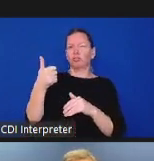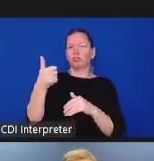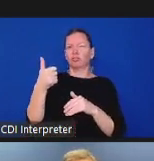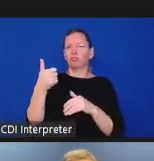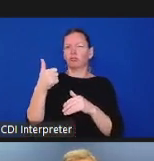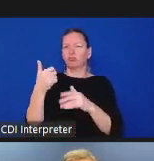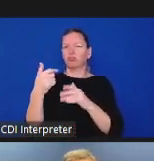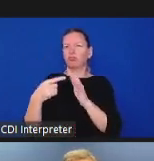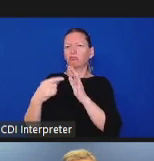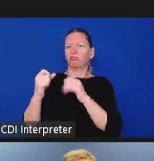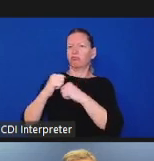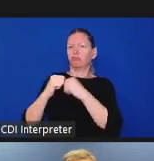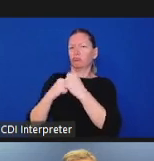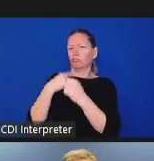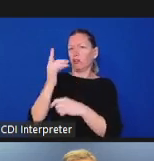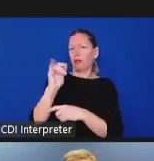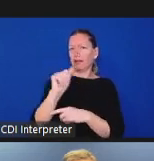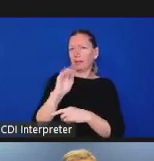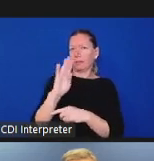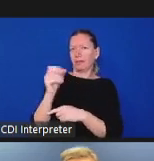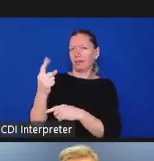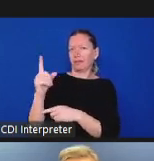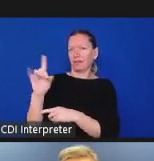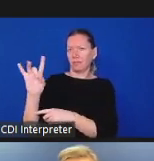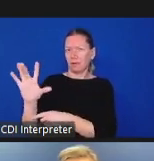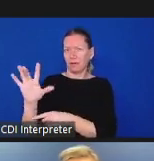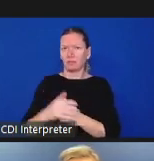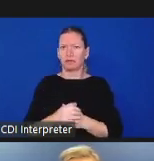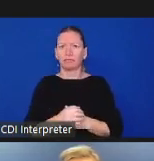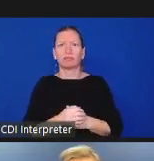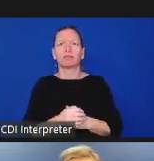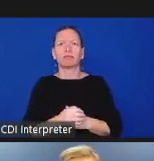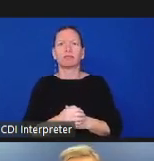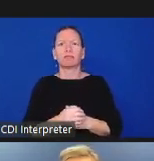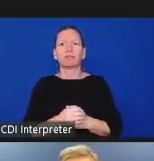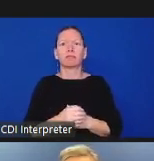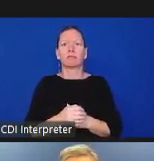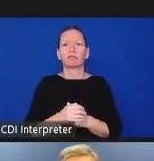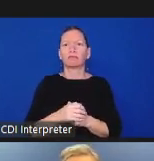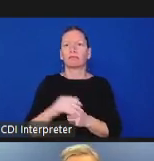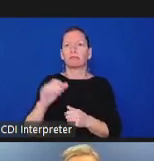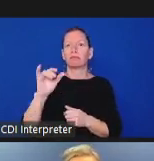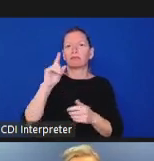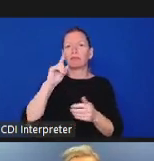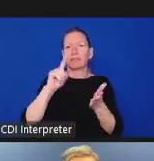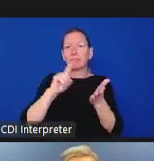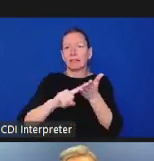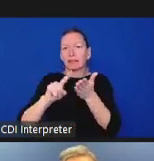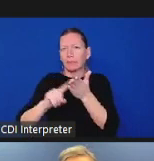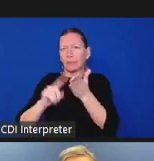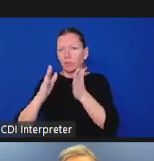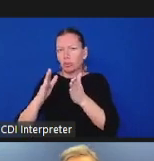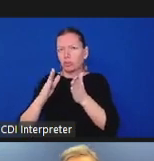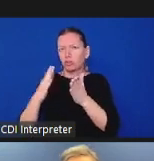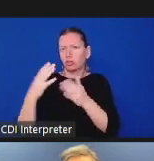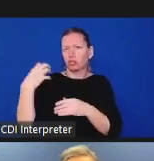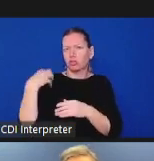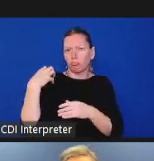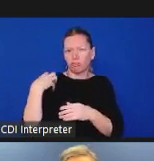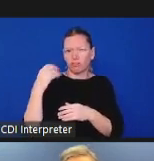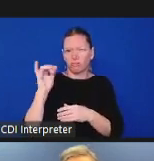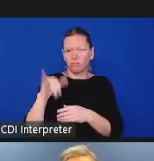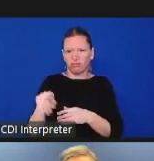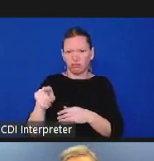is an inspector general so an inspector general as is in the code um also assists the board of